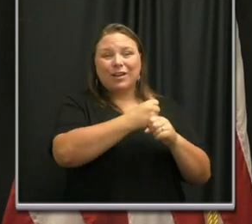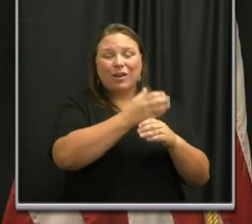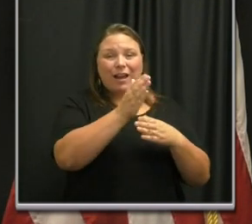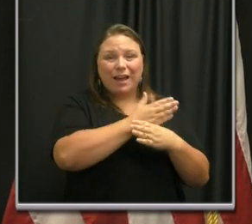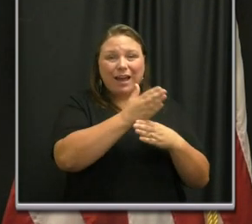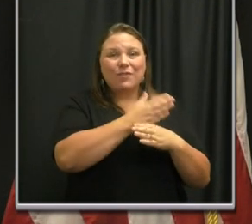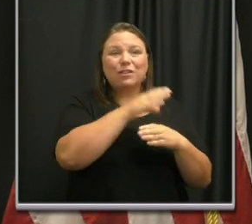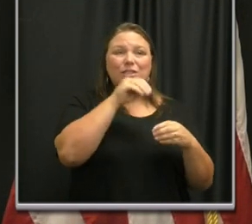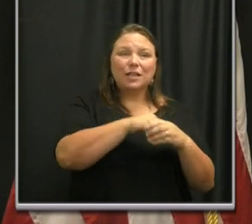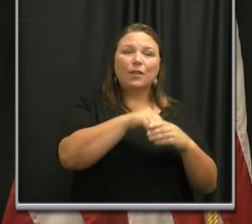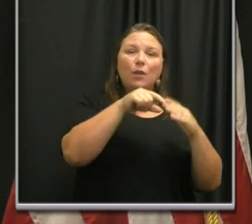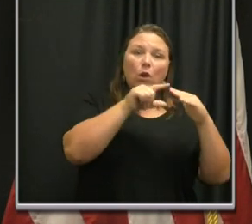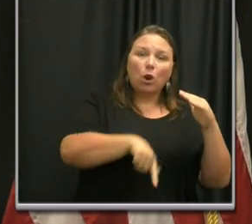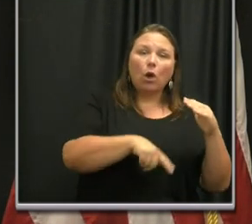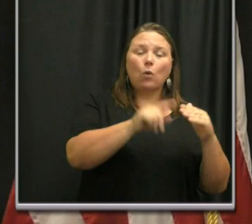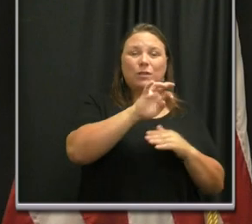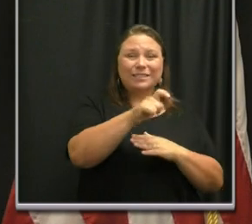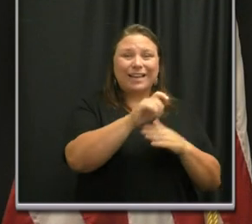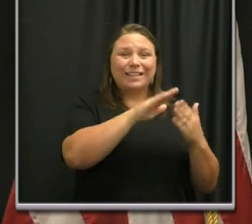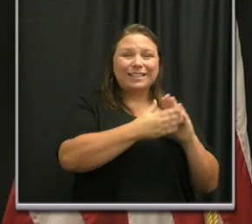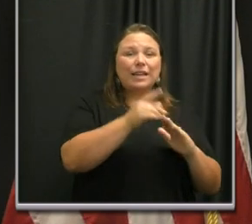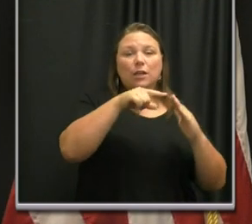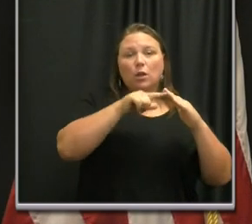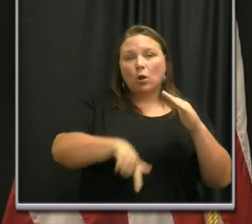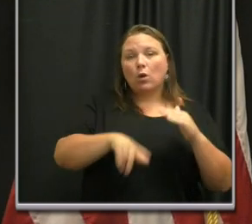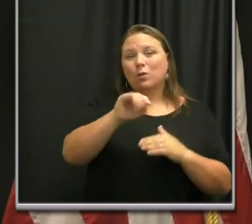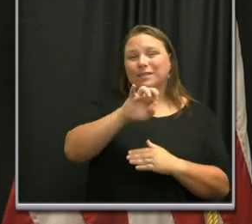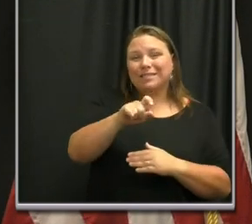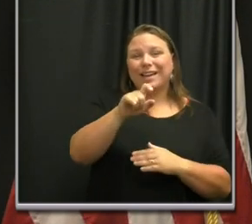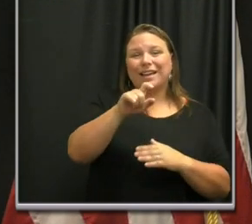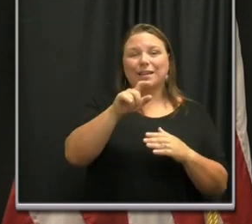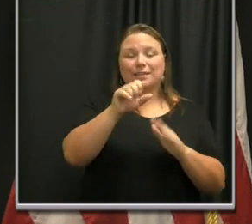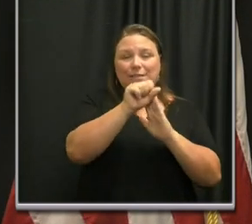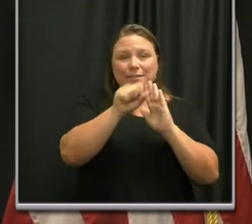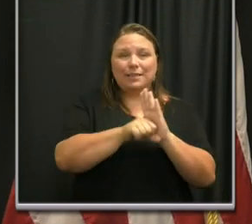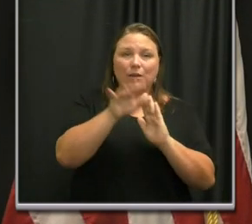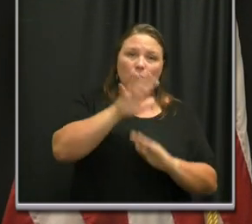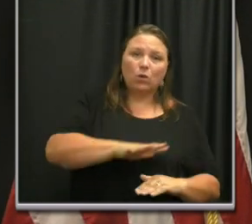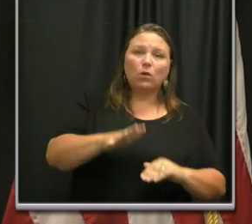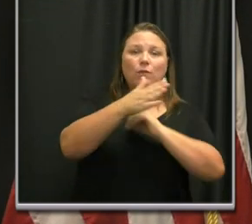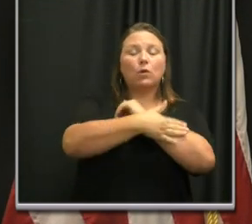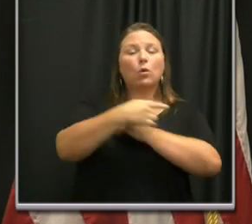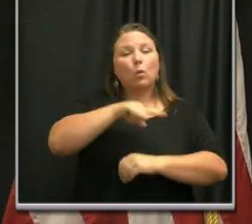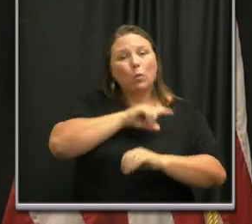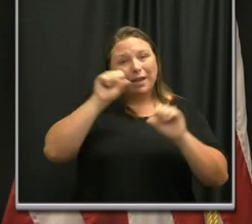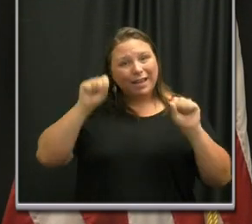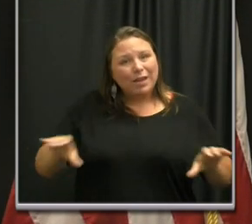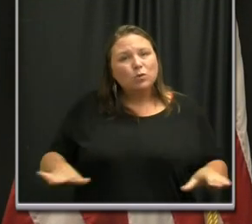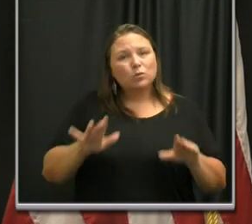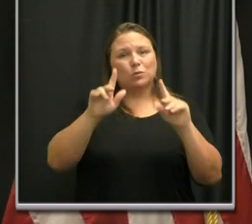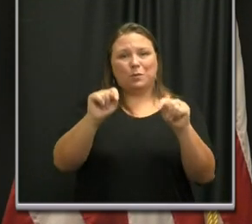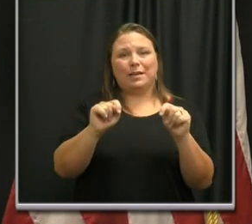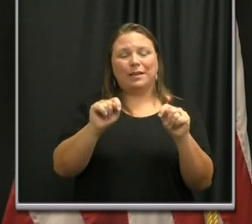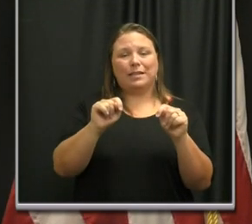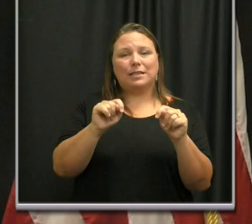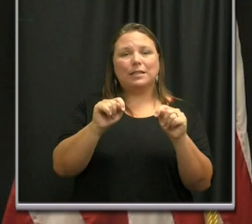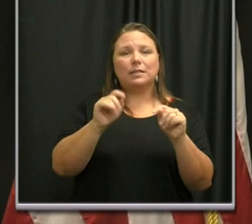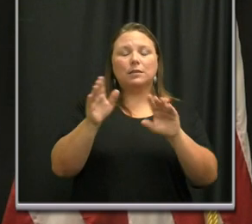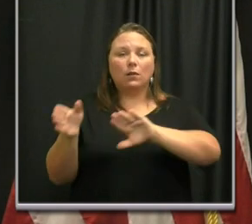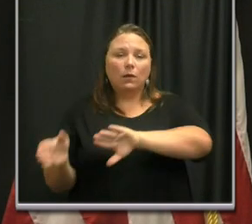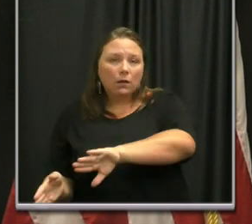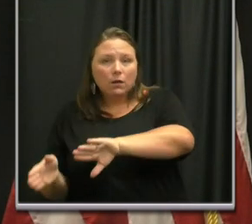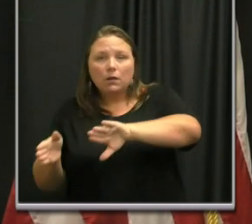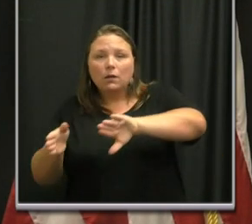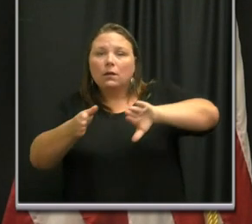lowest tax city and the lowest tax state in the country. We can do it. We can do it. And let's get beyond the